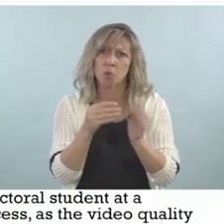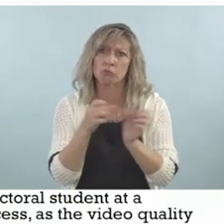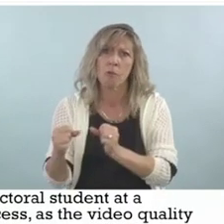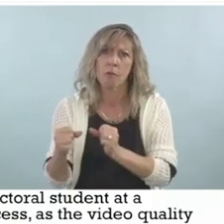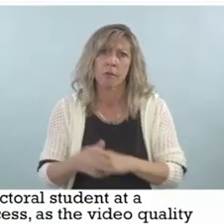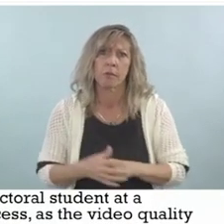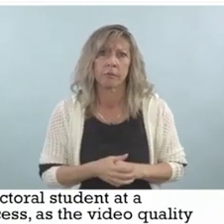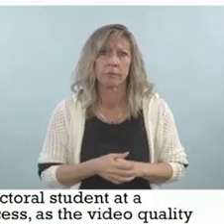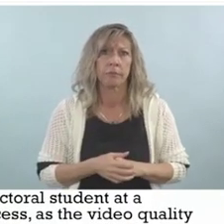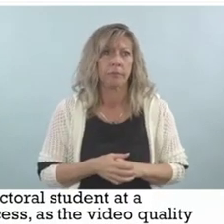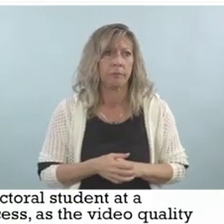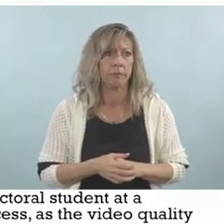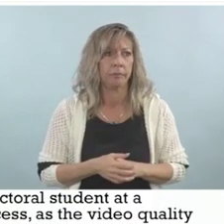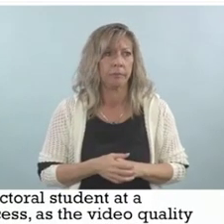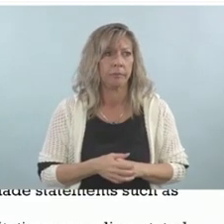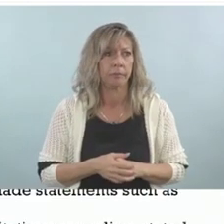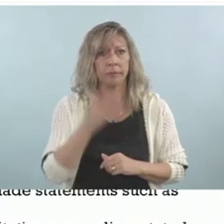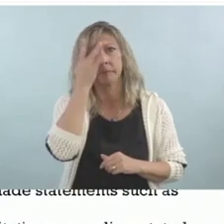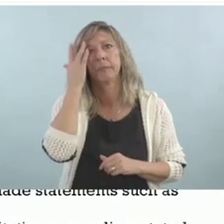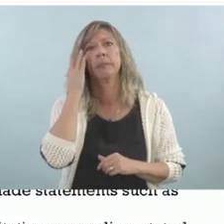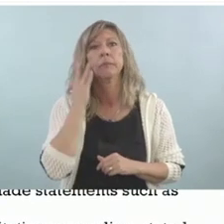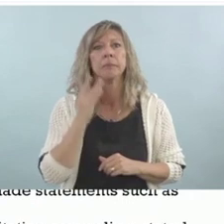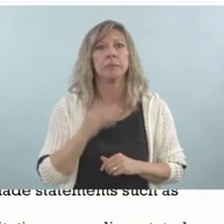So I'm ready for the next slide.